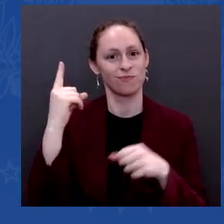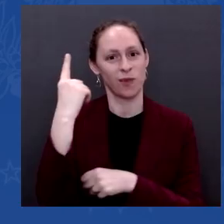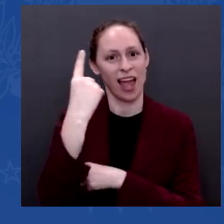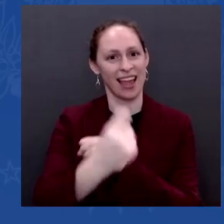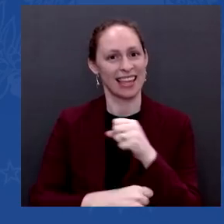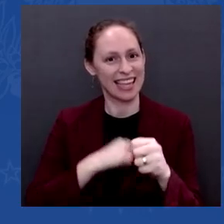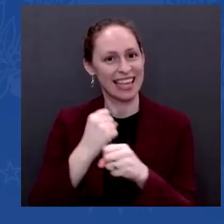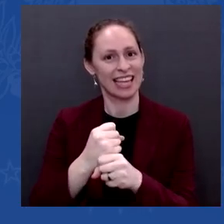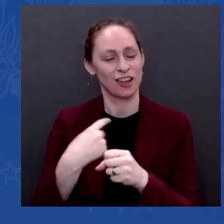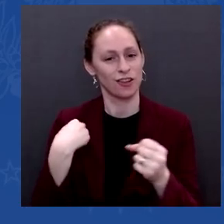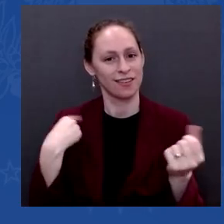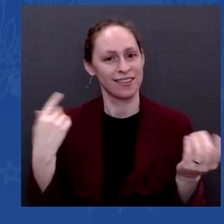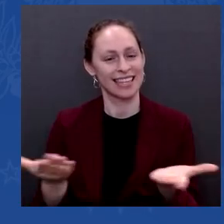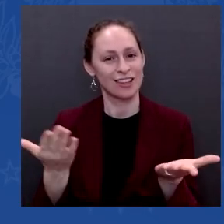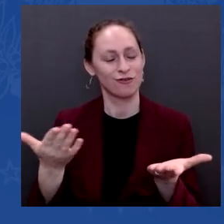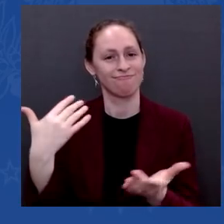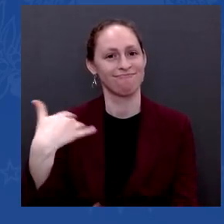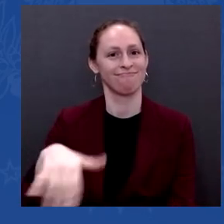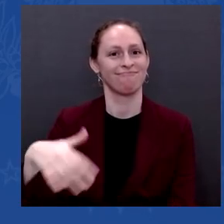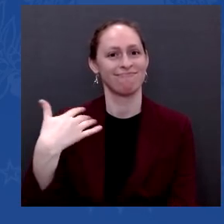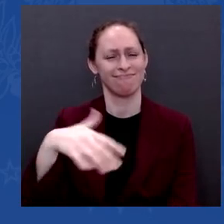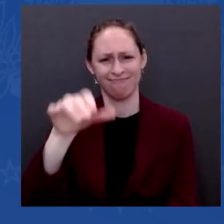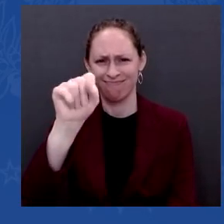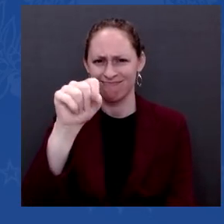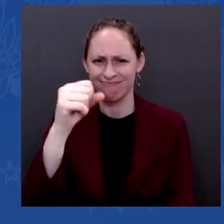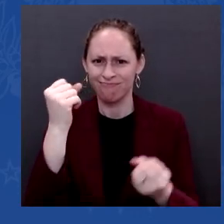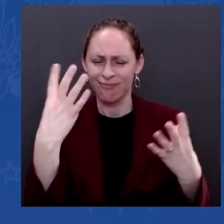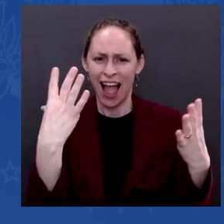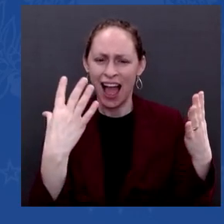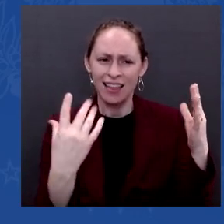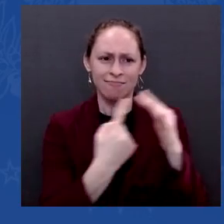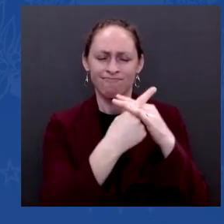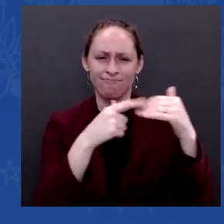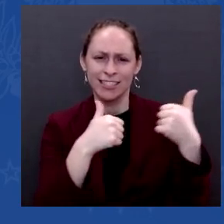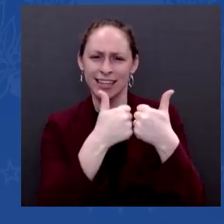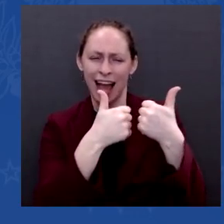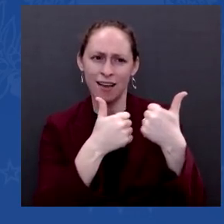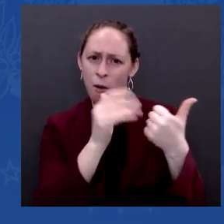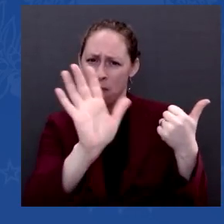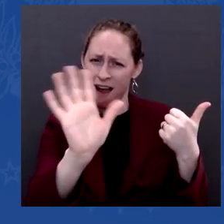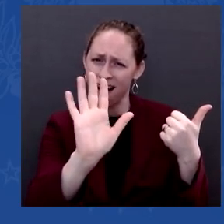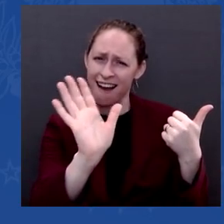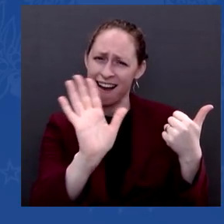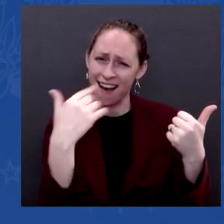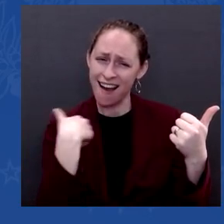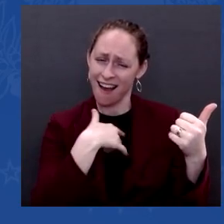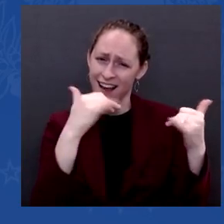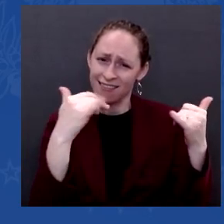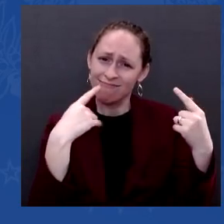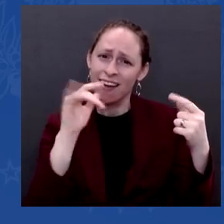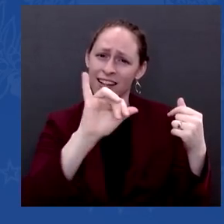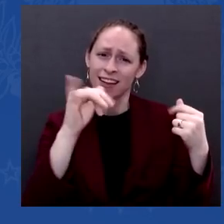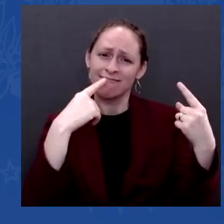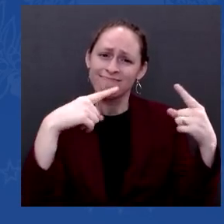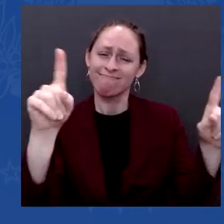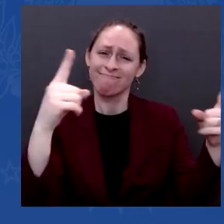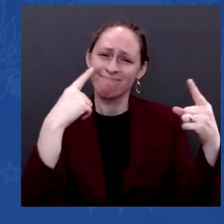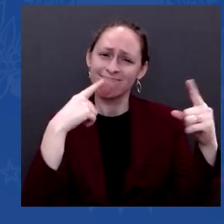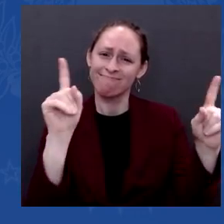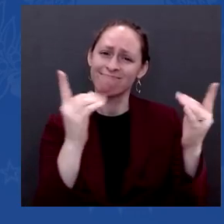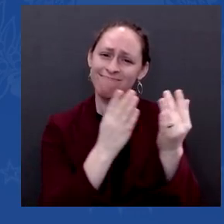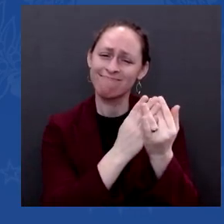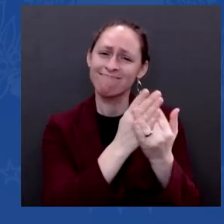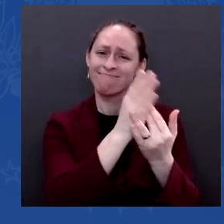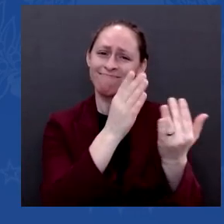enormous progress. We went from 2 million people being vaccinated at the moment I was sworn in to 210